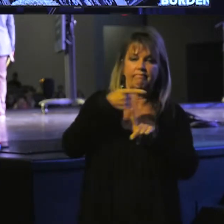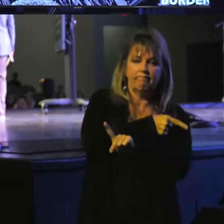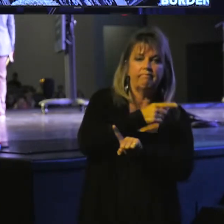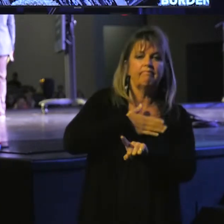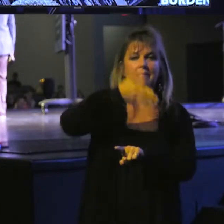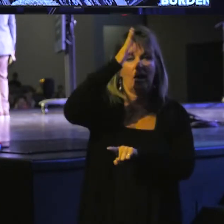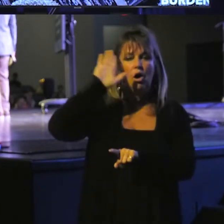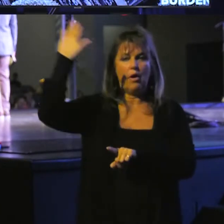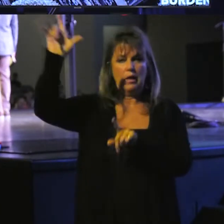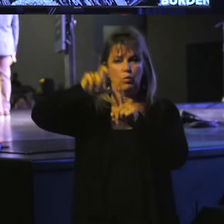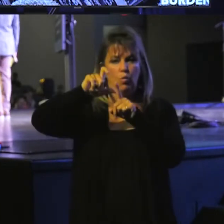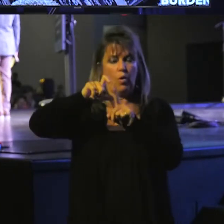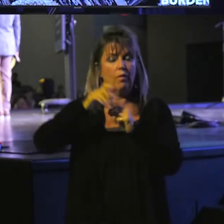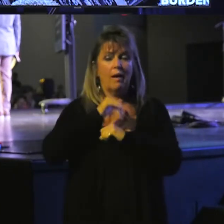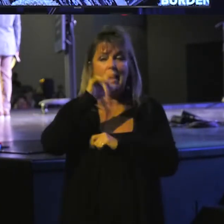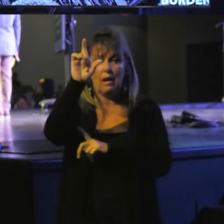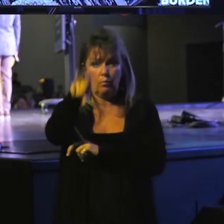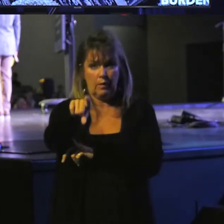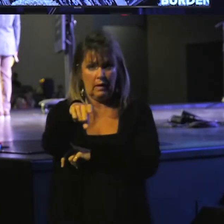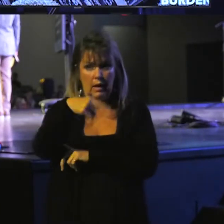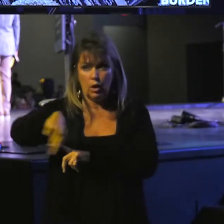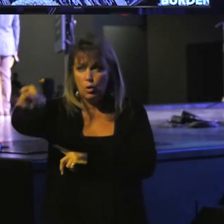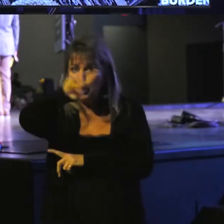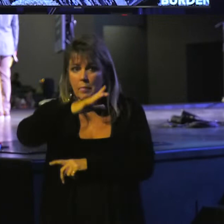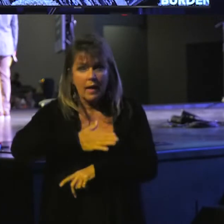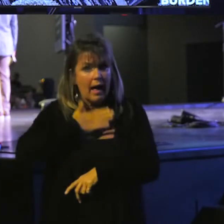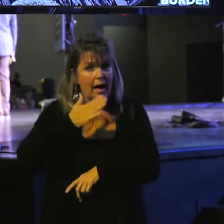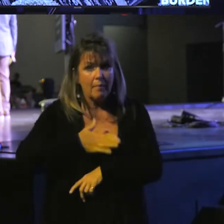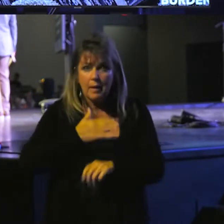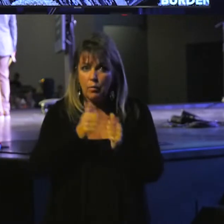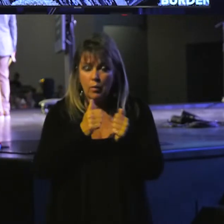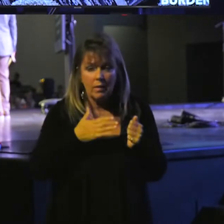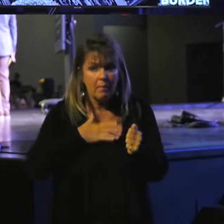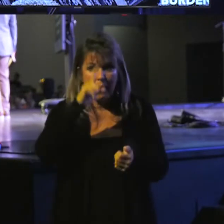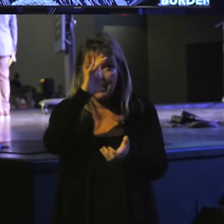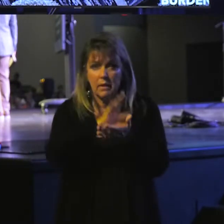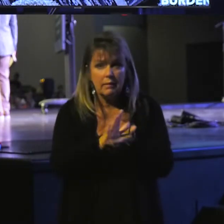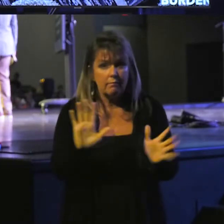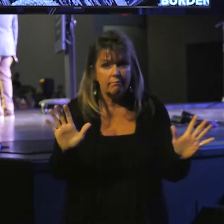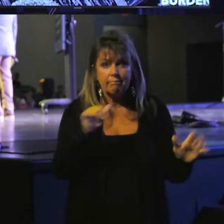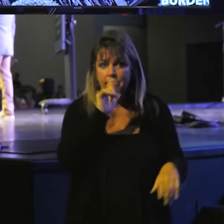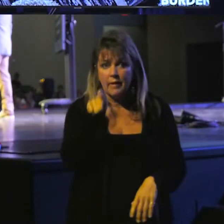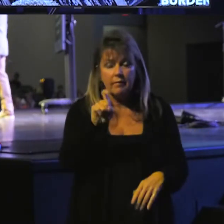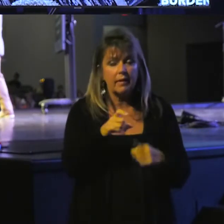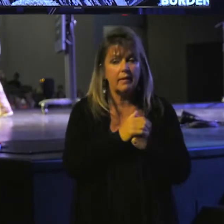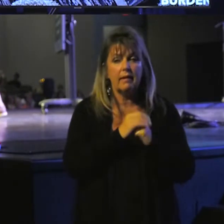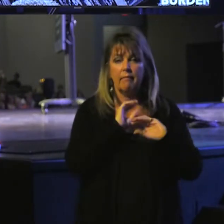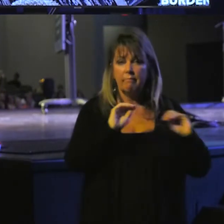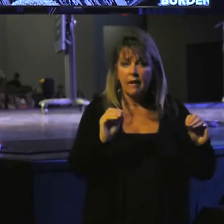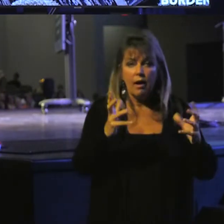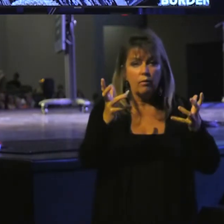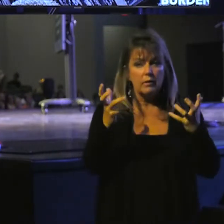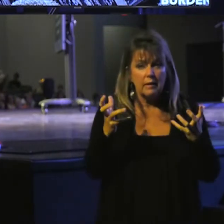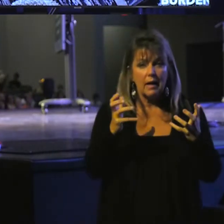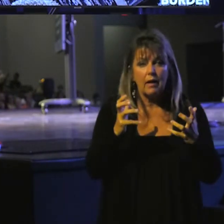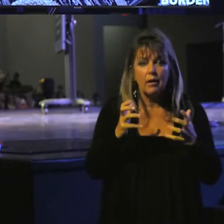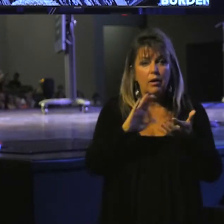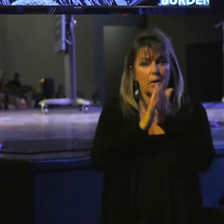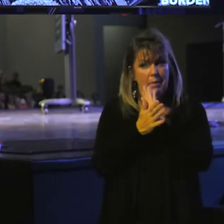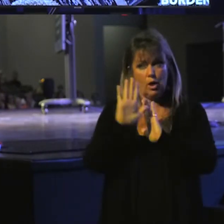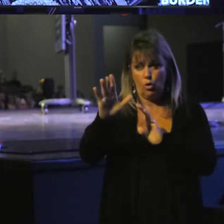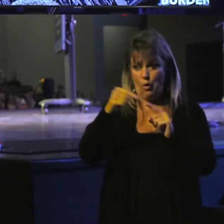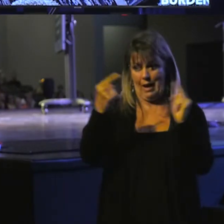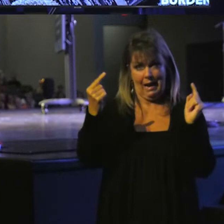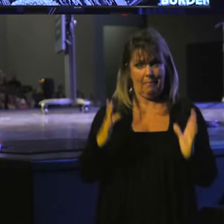his word. I don't need you to be happy with my beliefs. I have no desire to be your enemy.